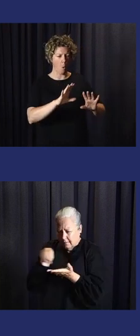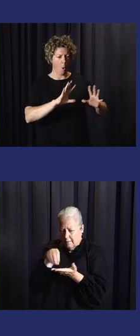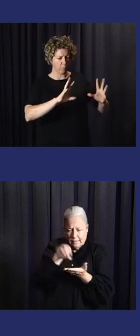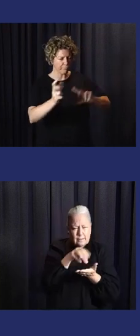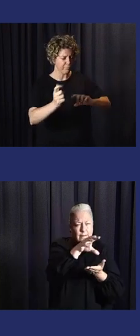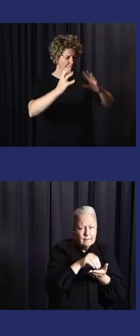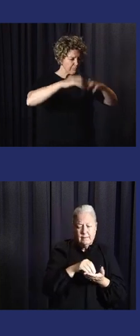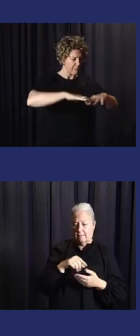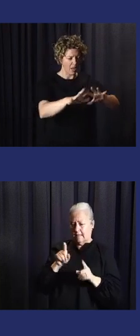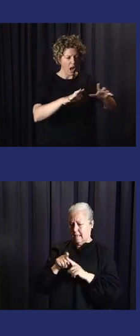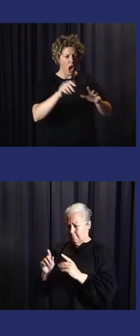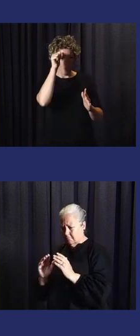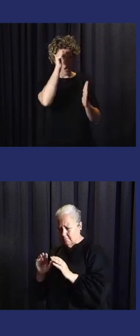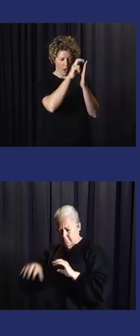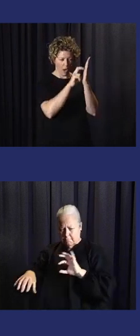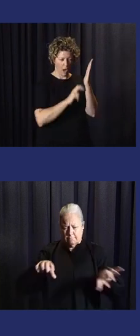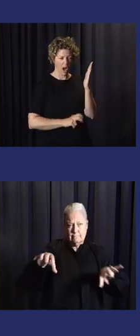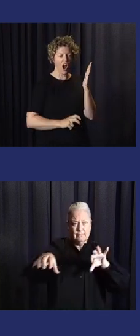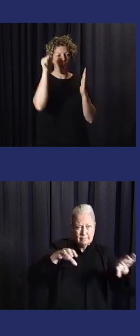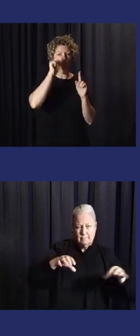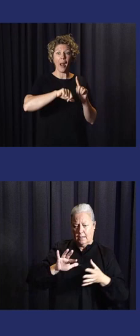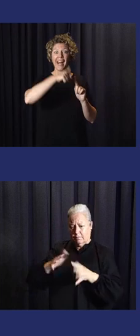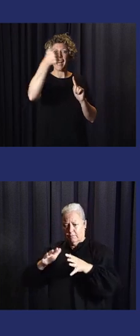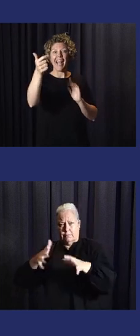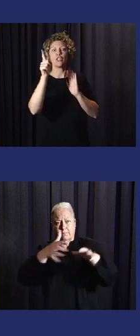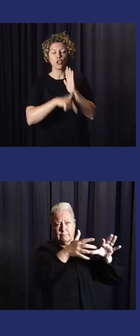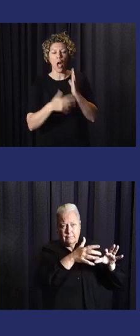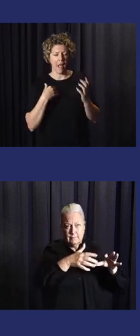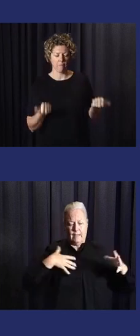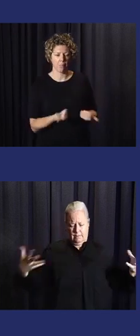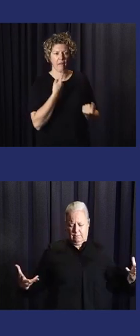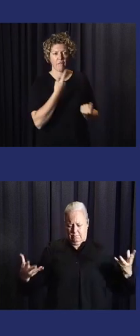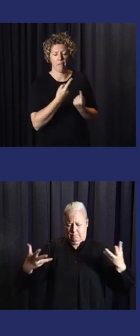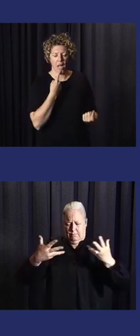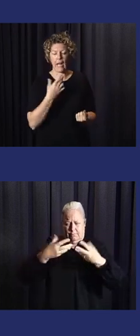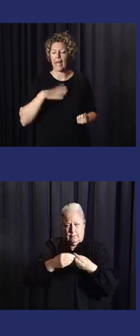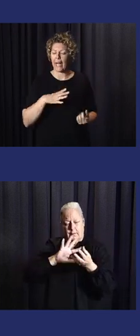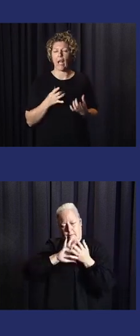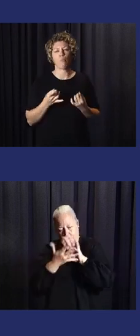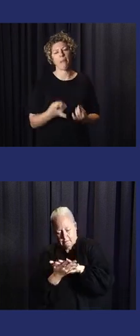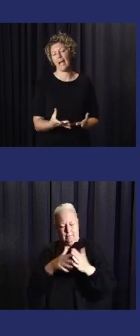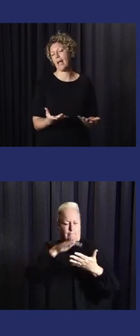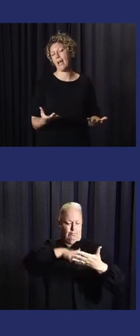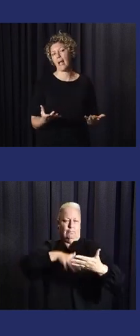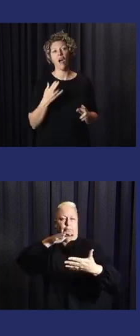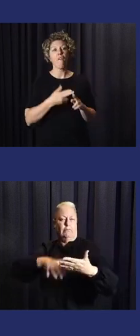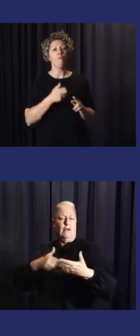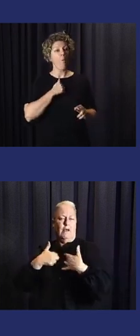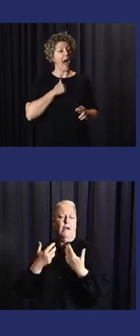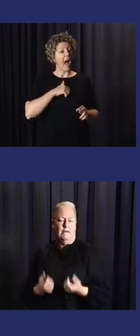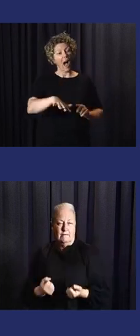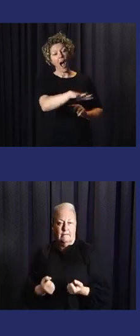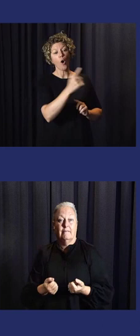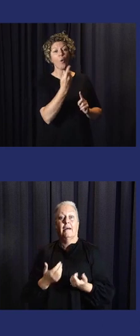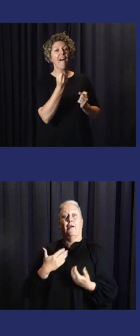information in terms of damage, in terms of impact on communities, et cetera. So, I think we've got the baseline information. The